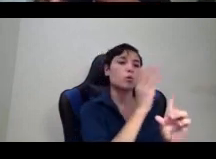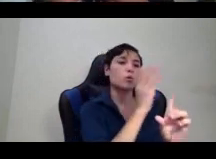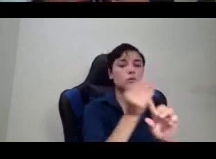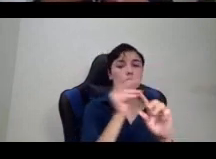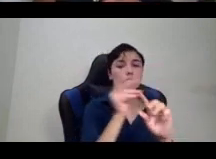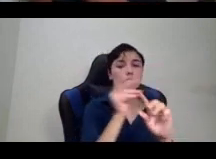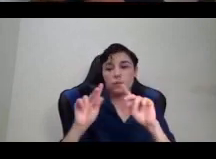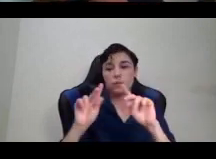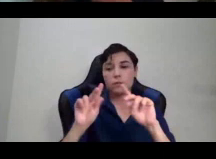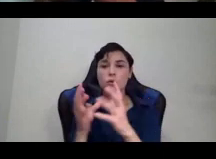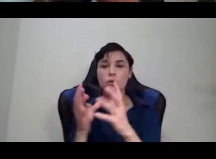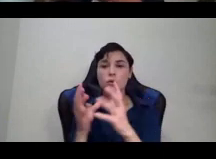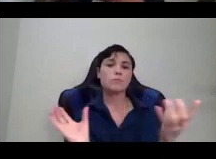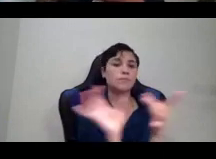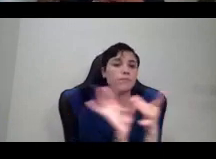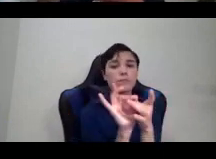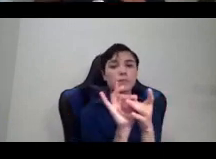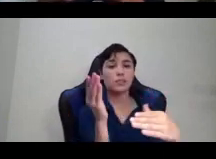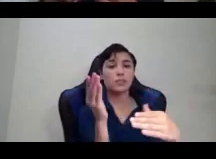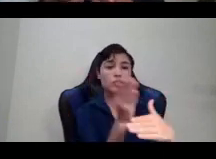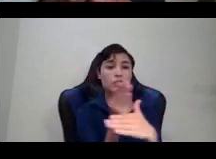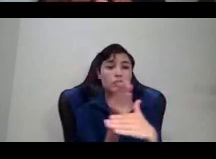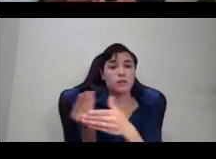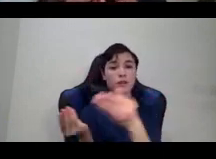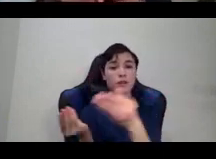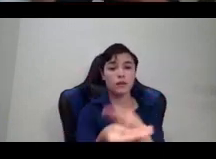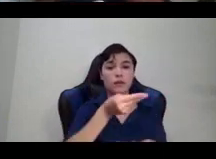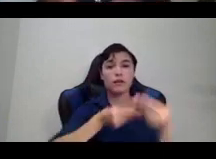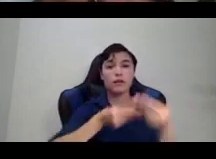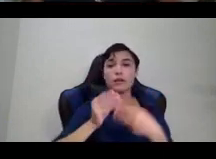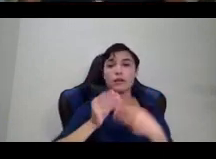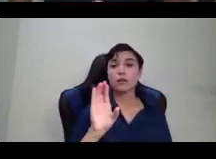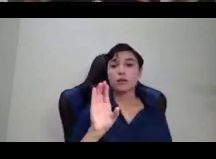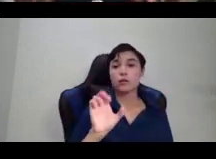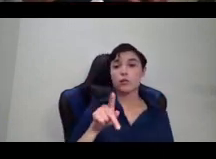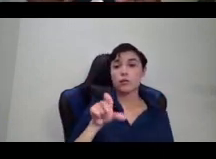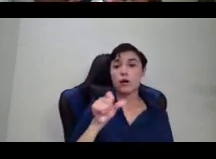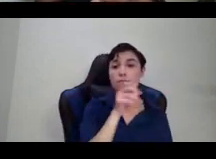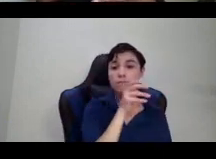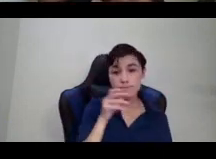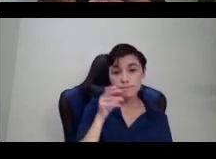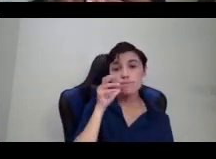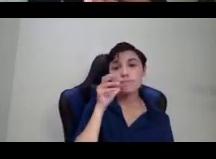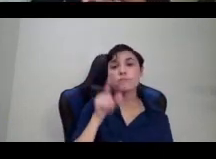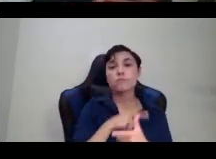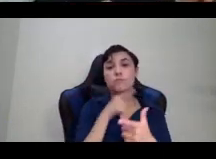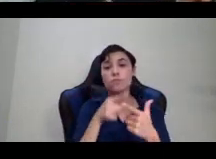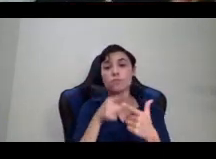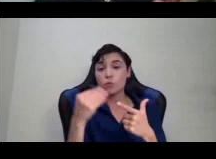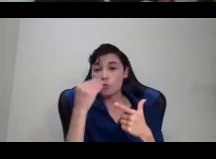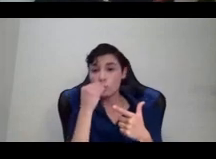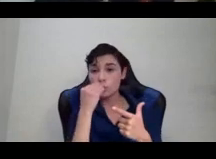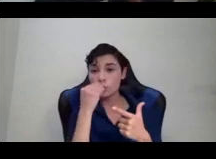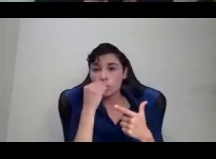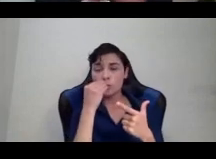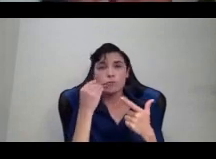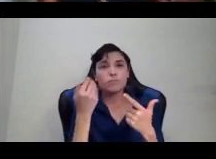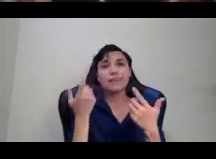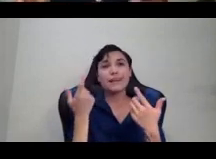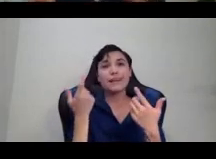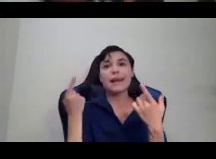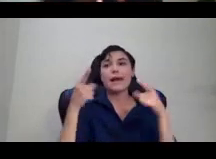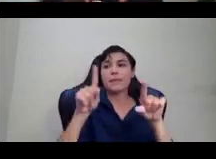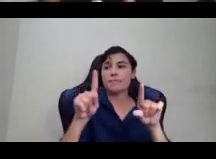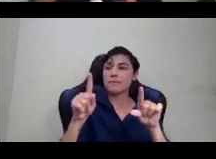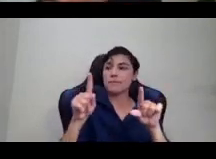food and politics for centuries and millennia before colonialism came and